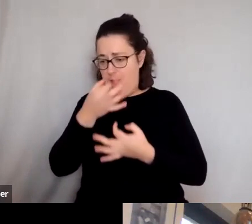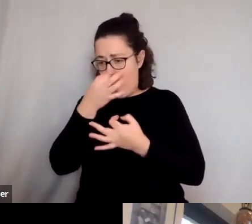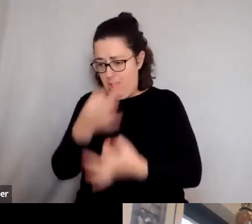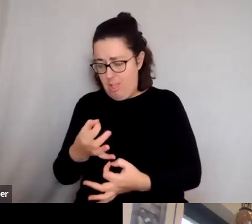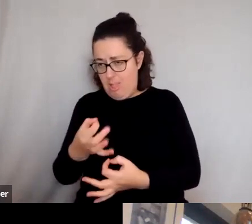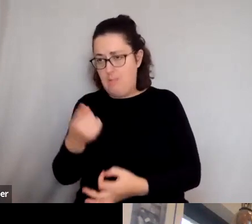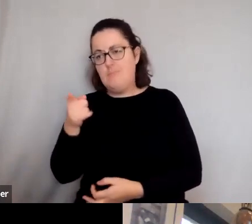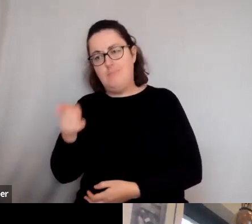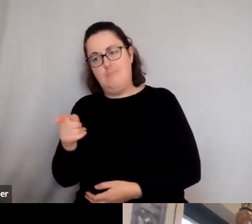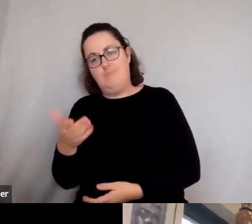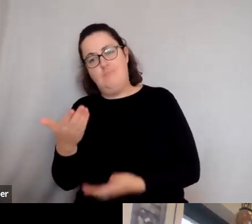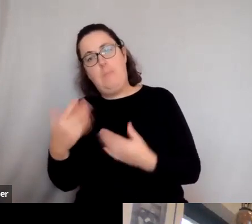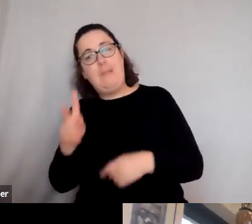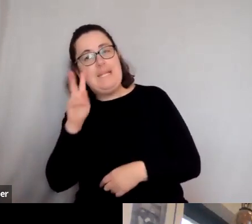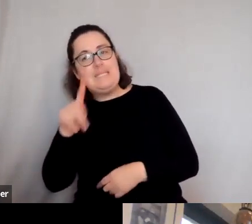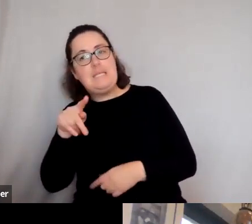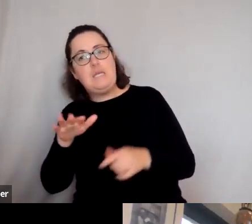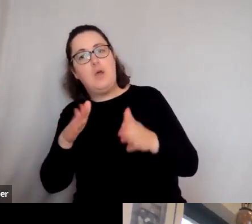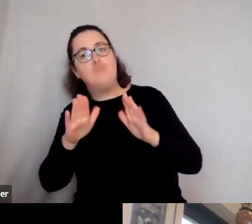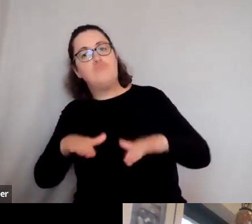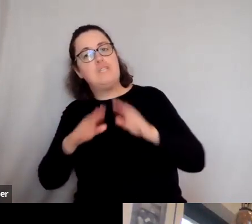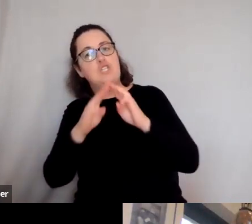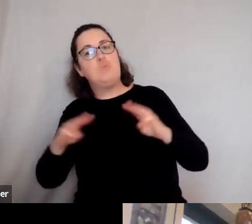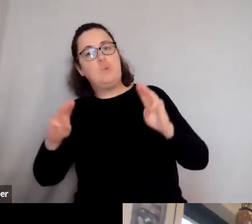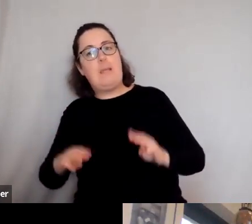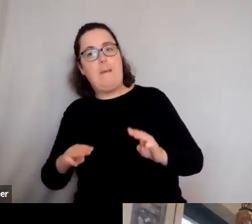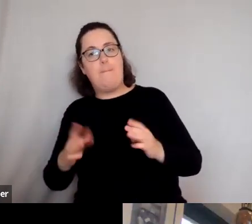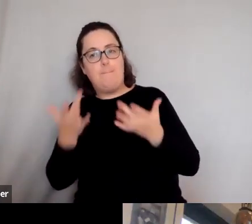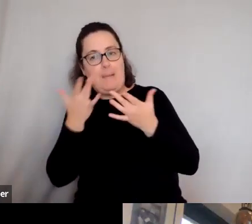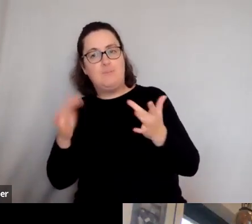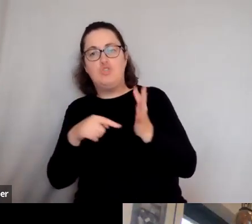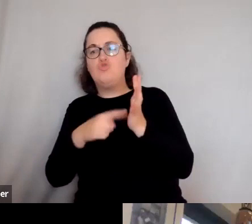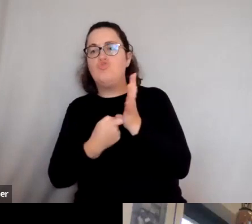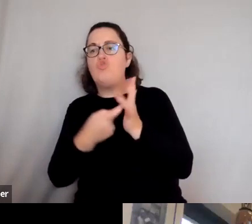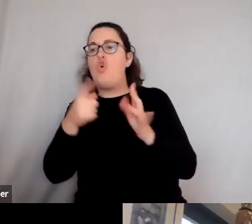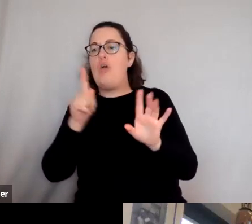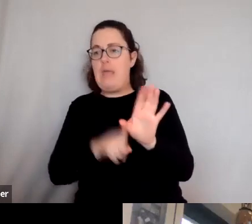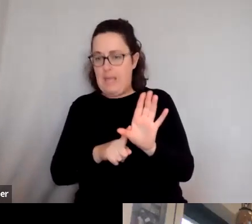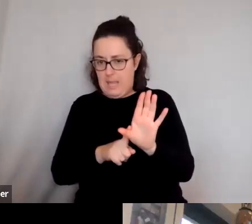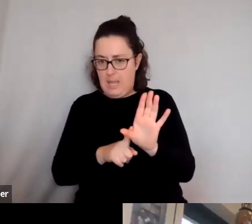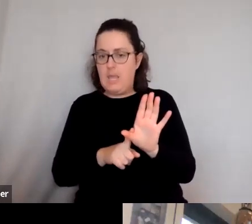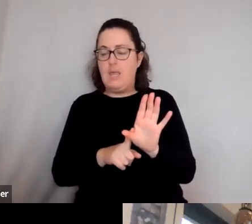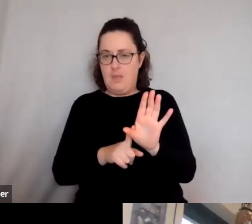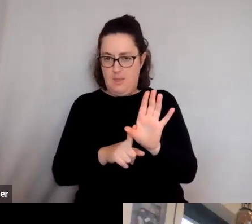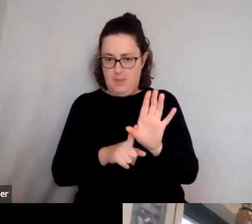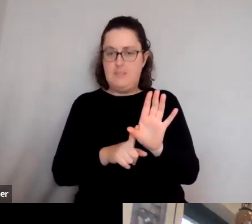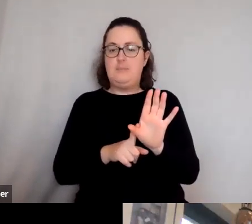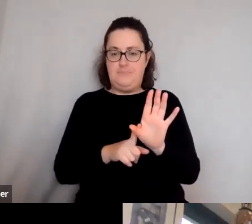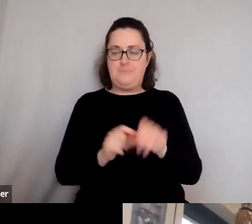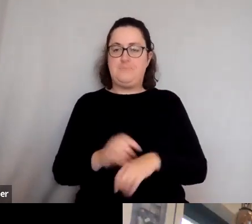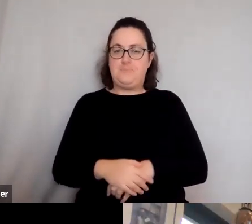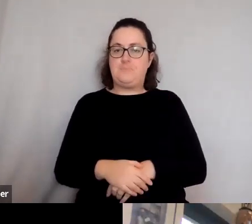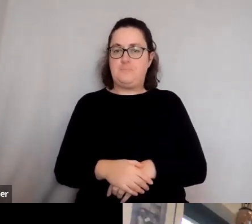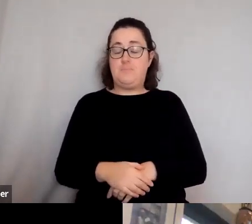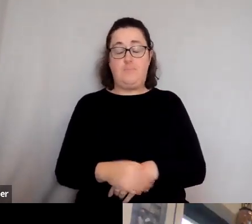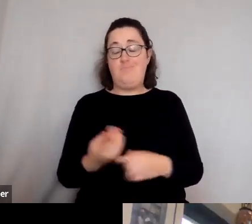exhibition earlier this year at the British Museum, which I just think was magnificent. And what was lovely was for those of people who didn't get to see